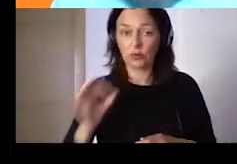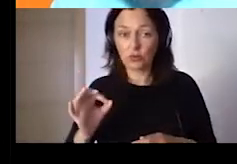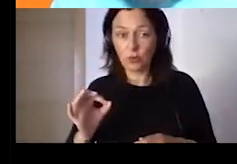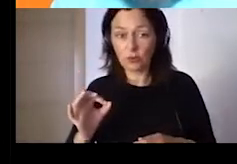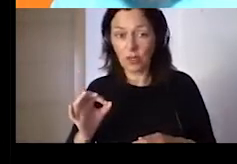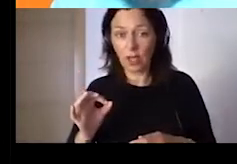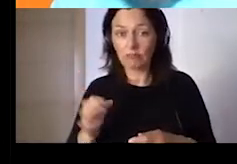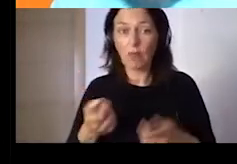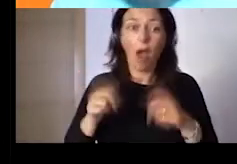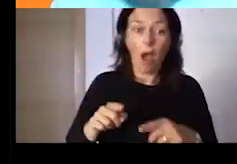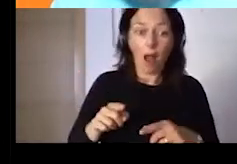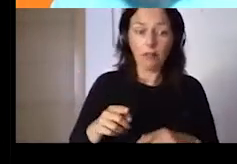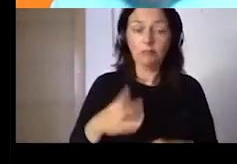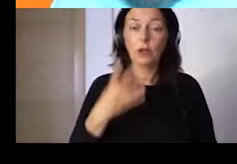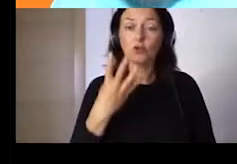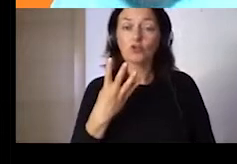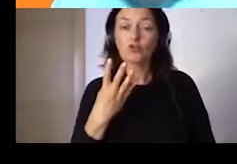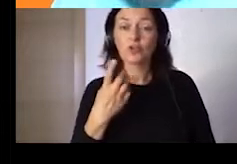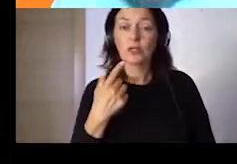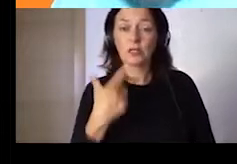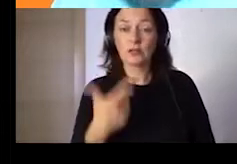Or lower.